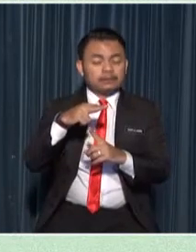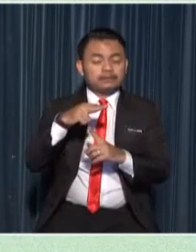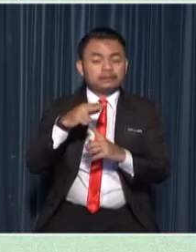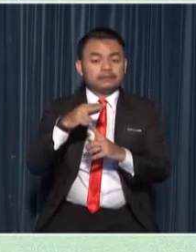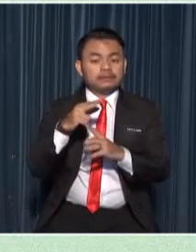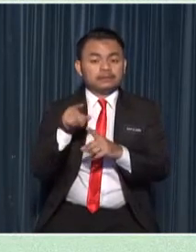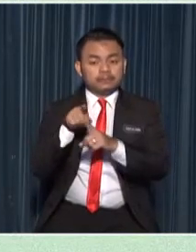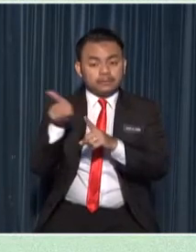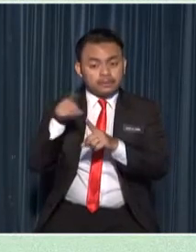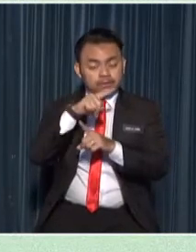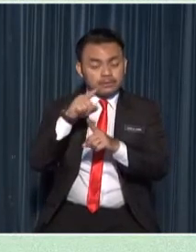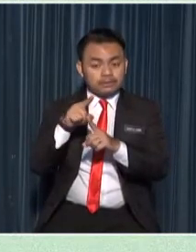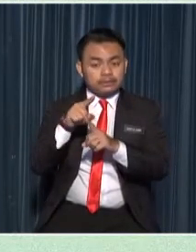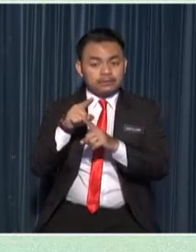tree